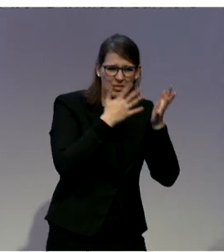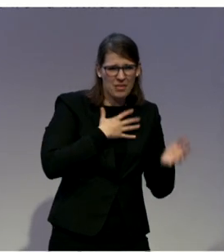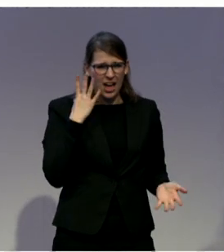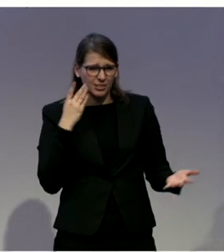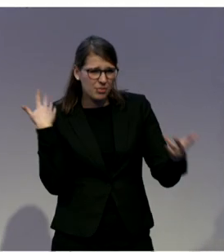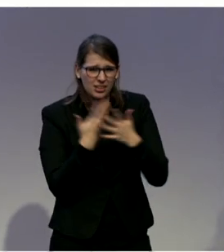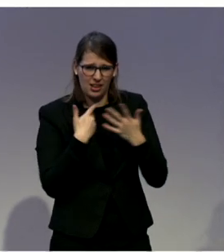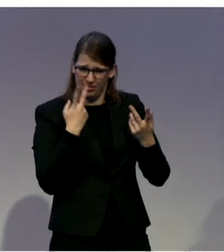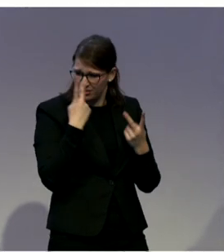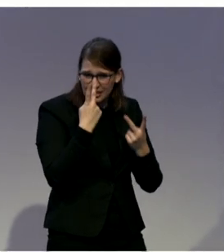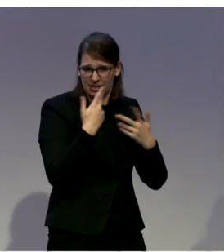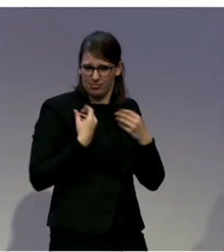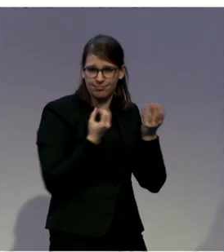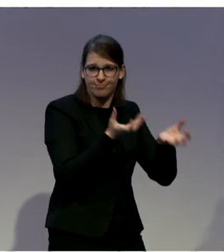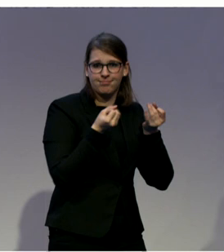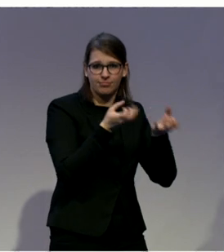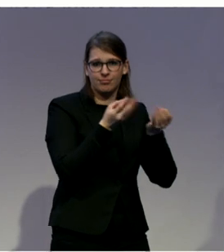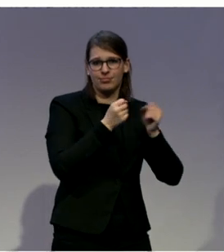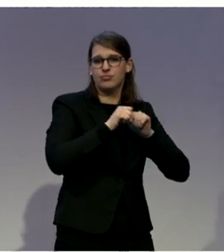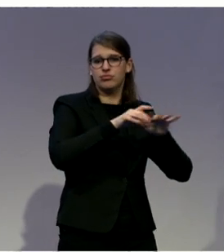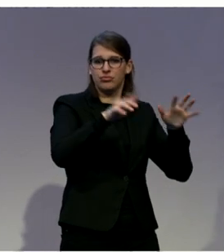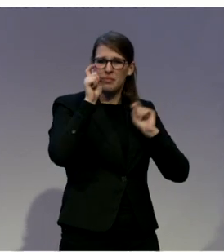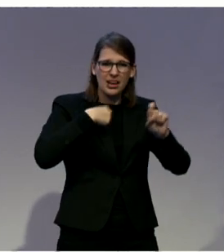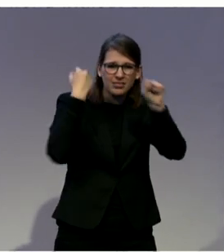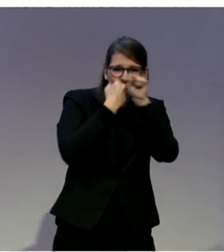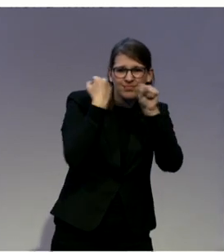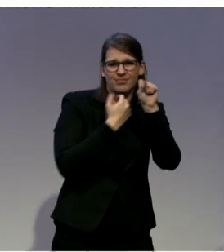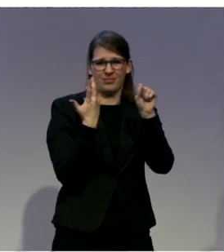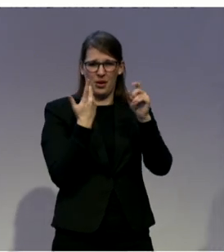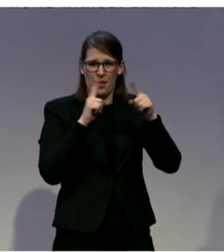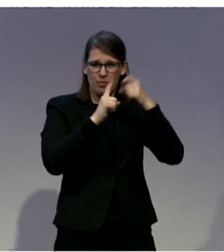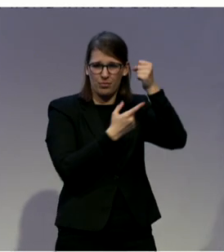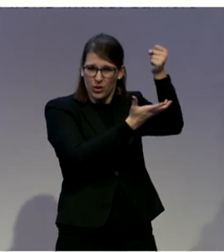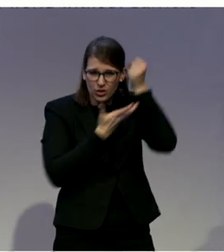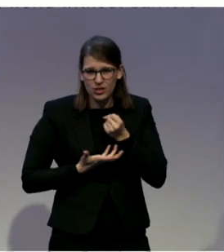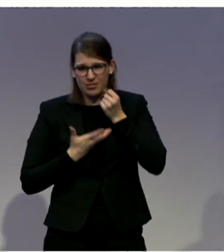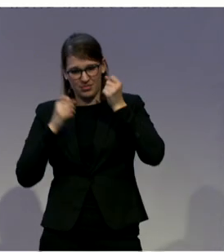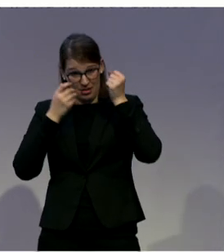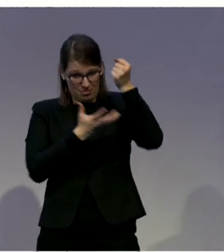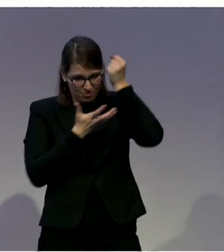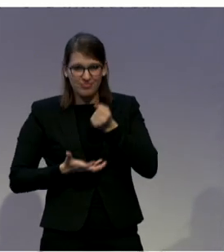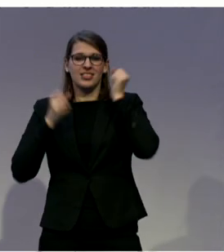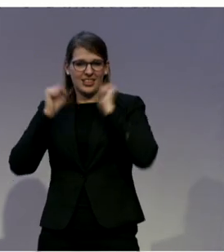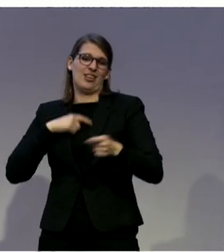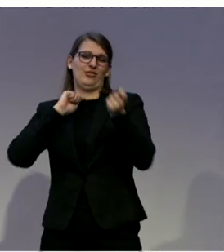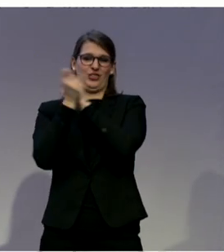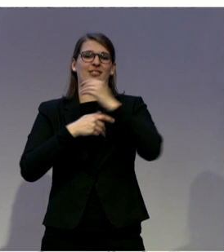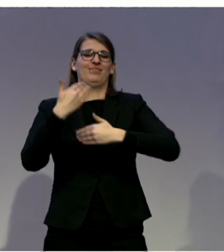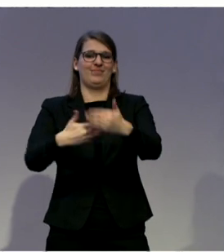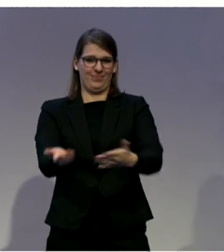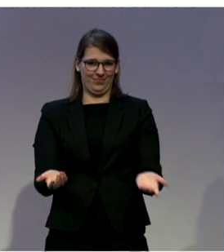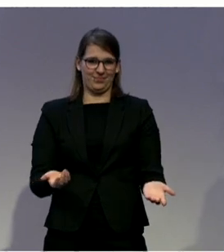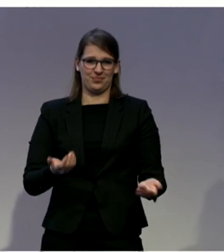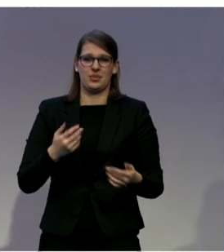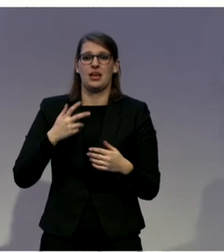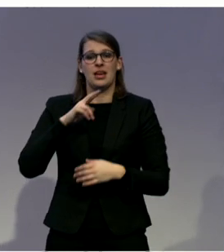budget, to target at the change, and then also to start with the components of the service. Again, to deal with the reality and to deal